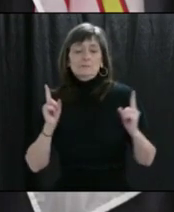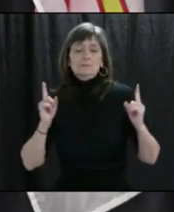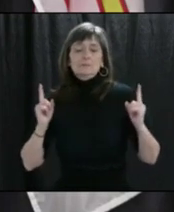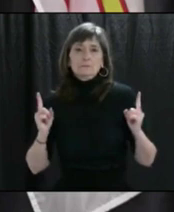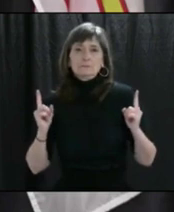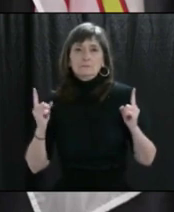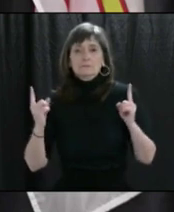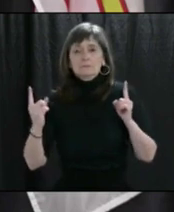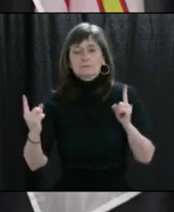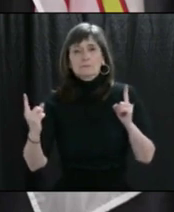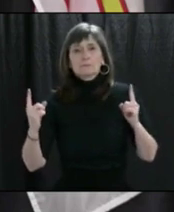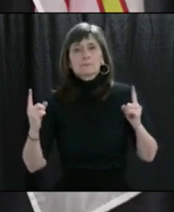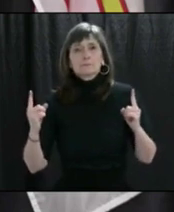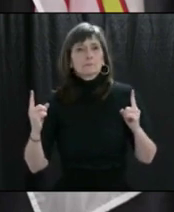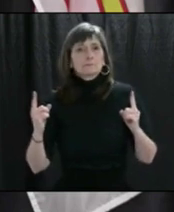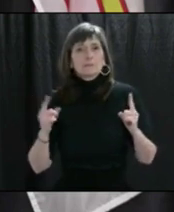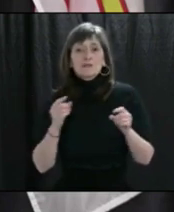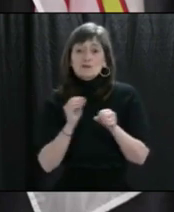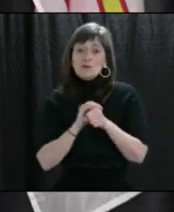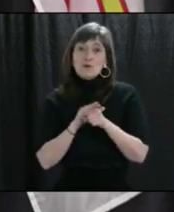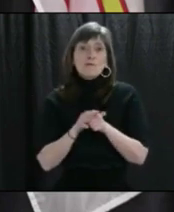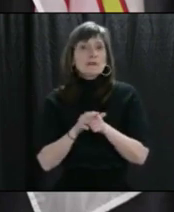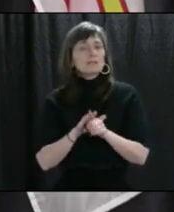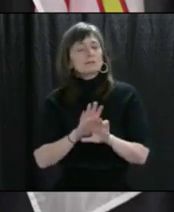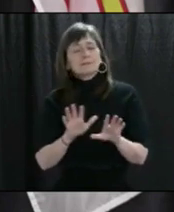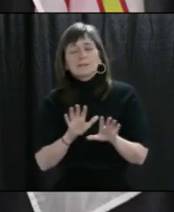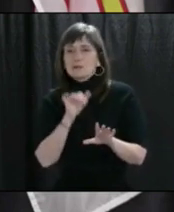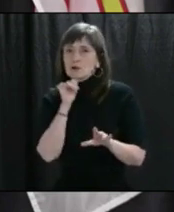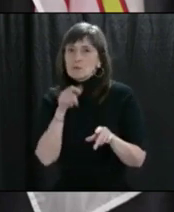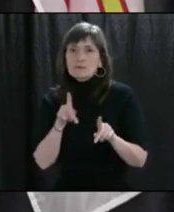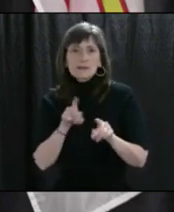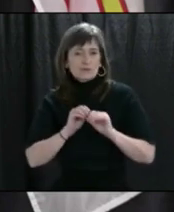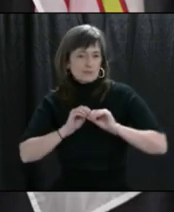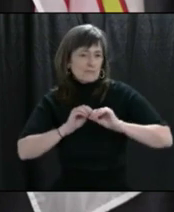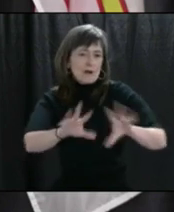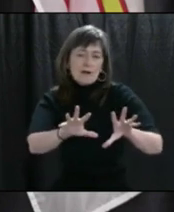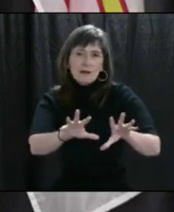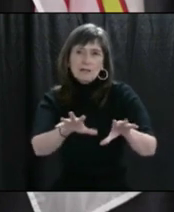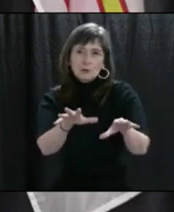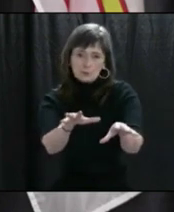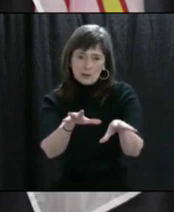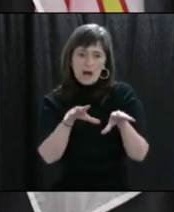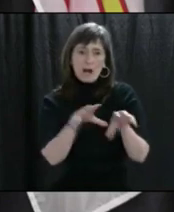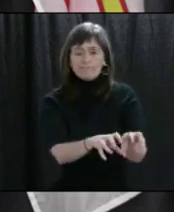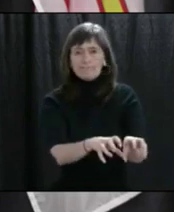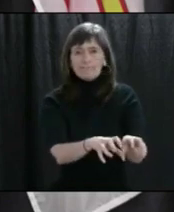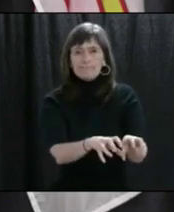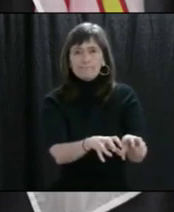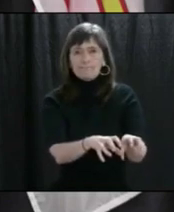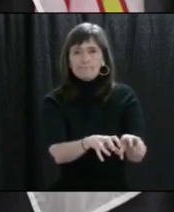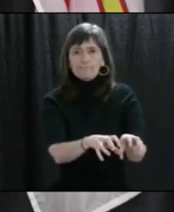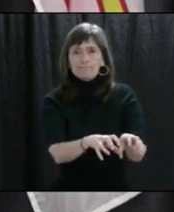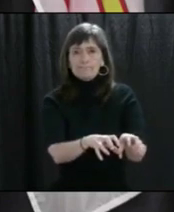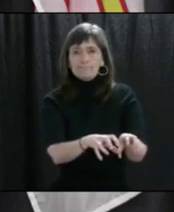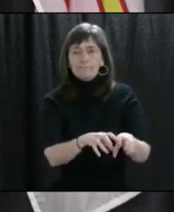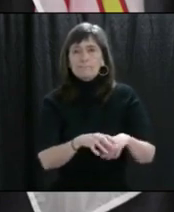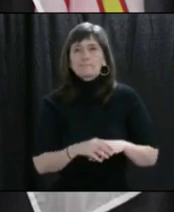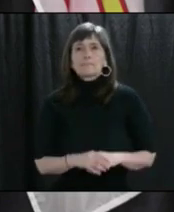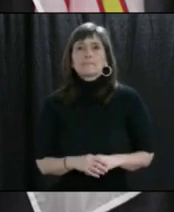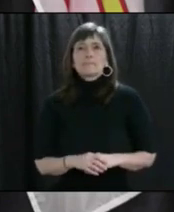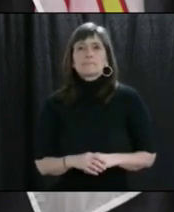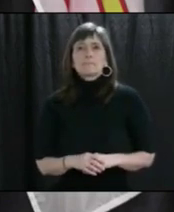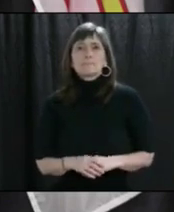Let's take a hold of this virus, and not let it take a hold of us. This has never been more important